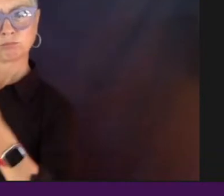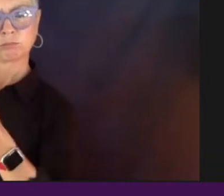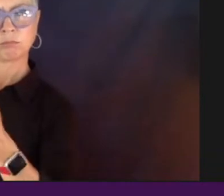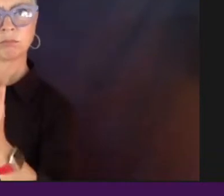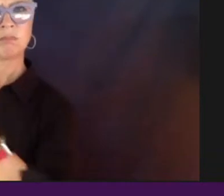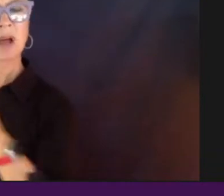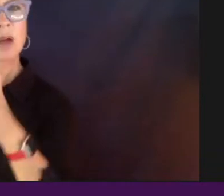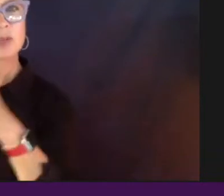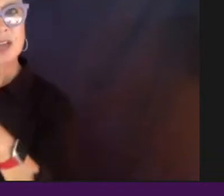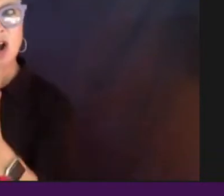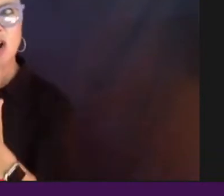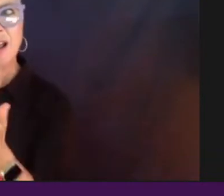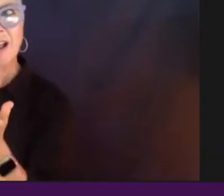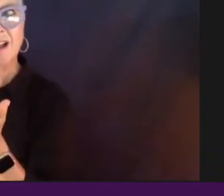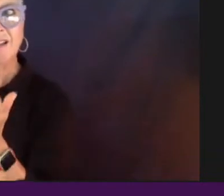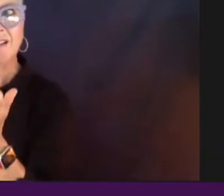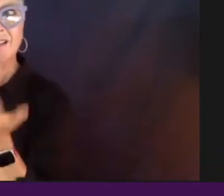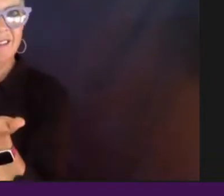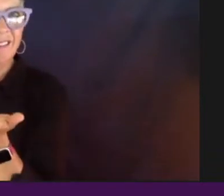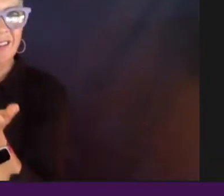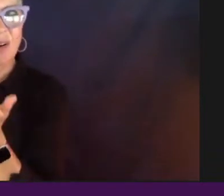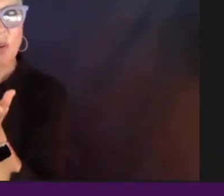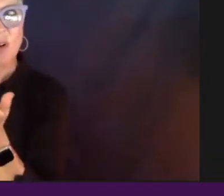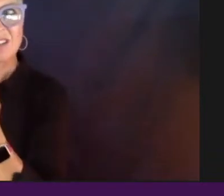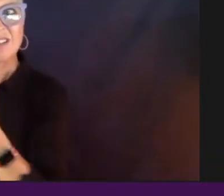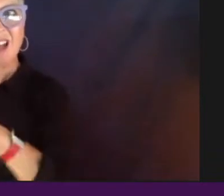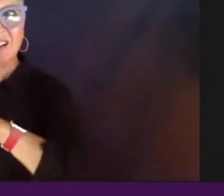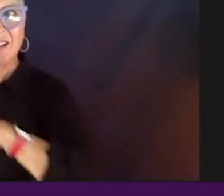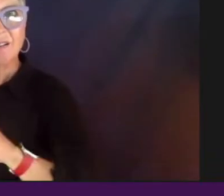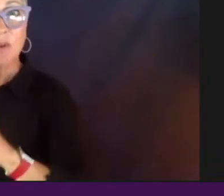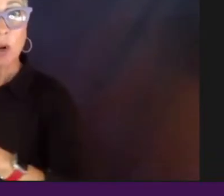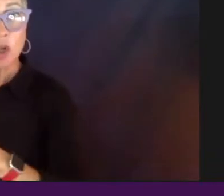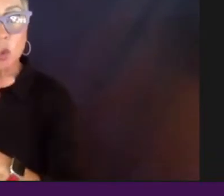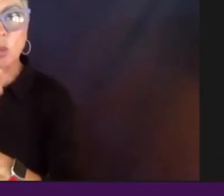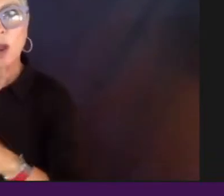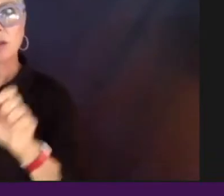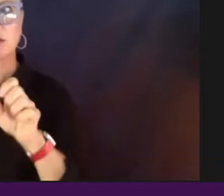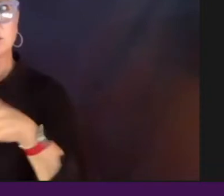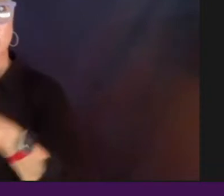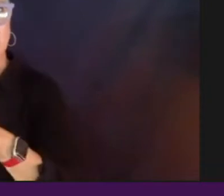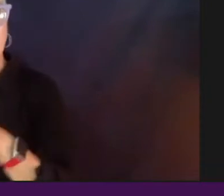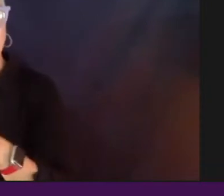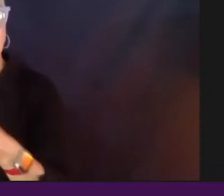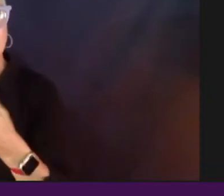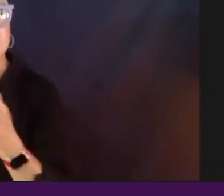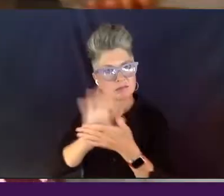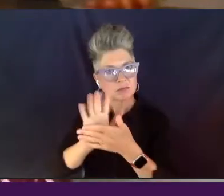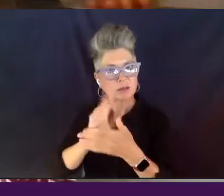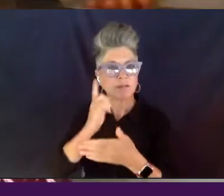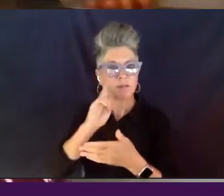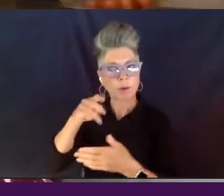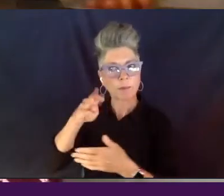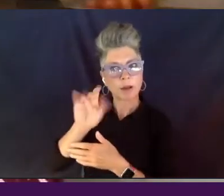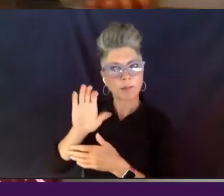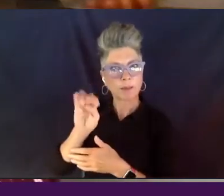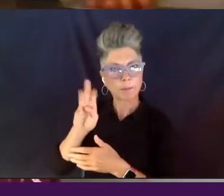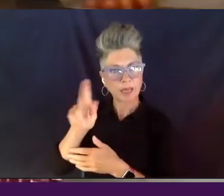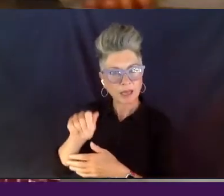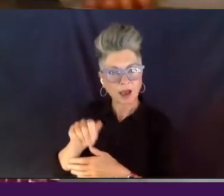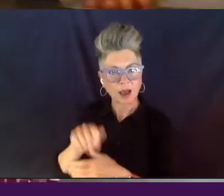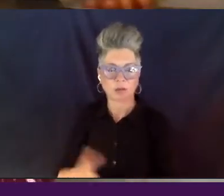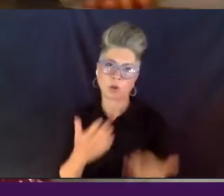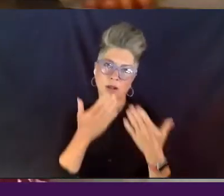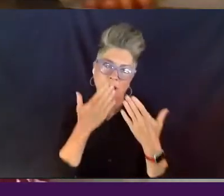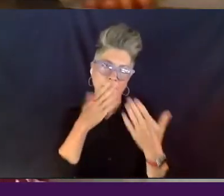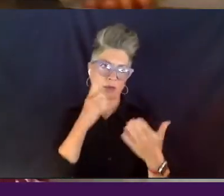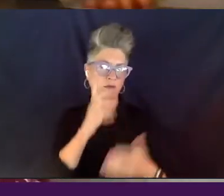what has that meant for you and your ability to continue to create content for public media? Great. Well, thank you for having me. And the way